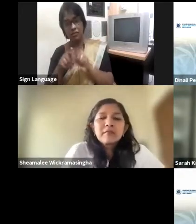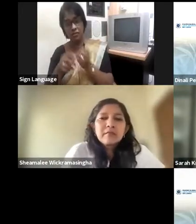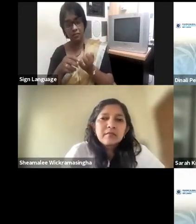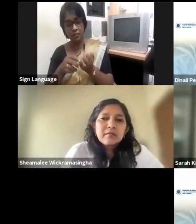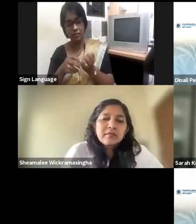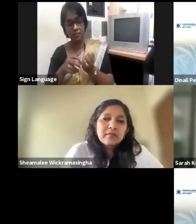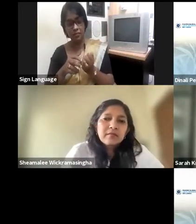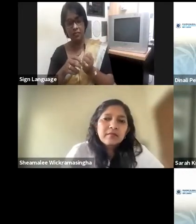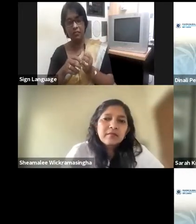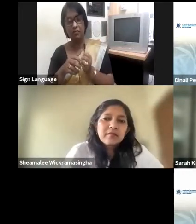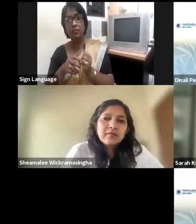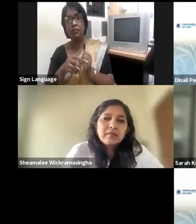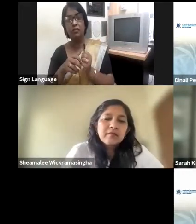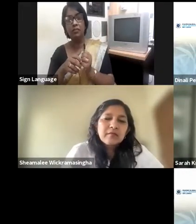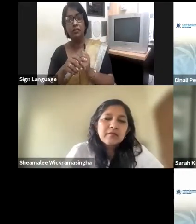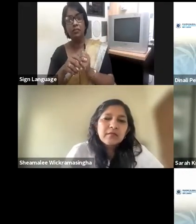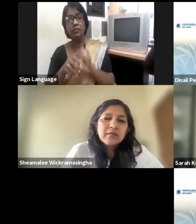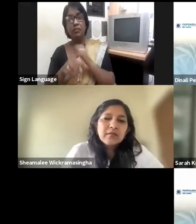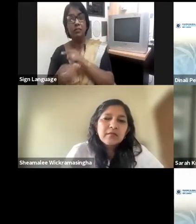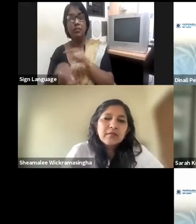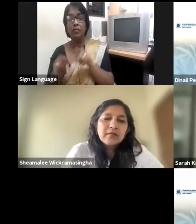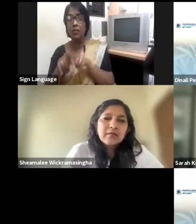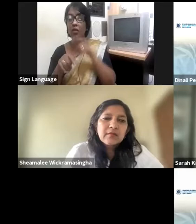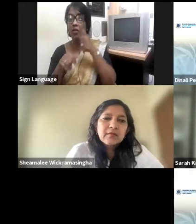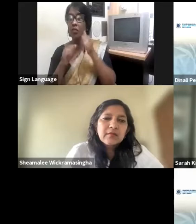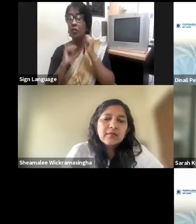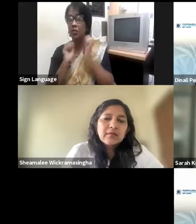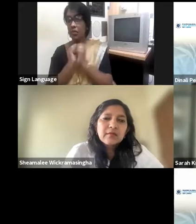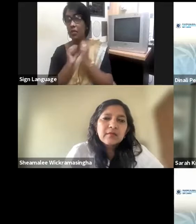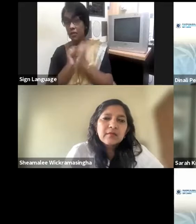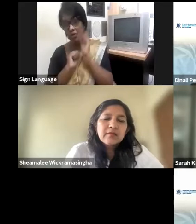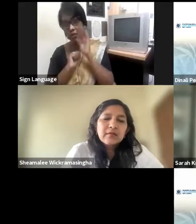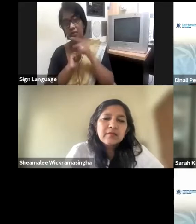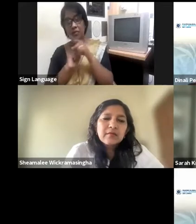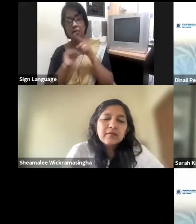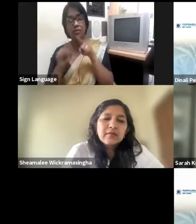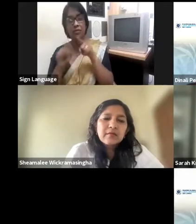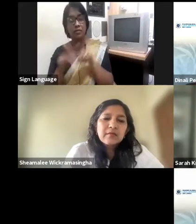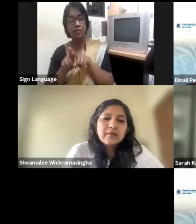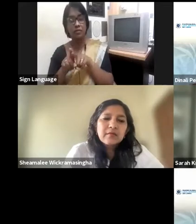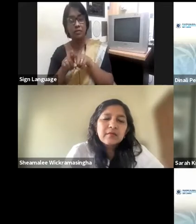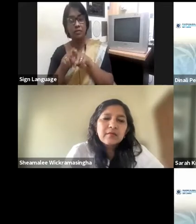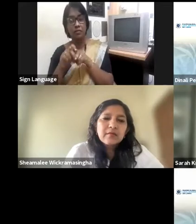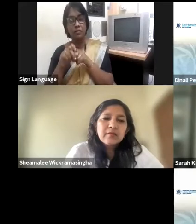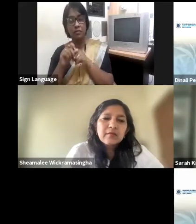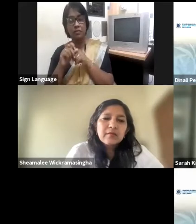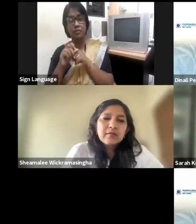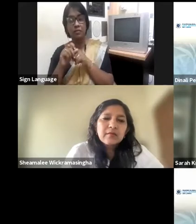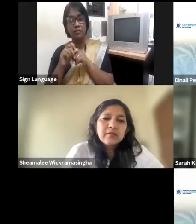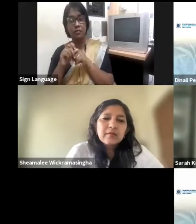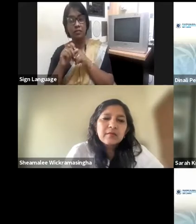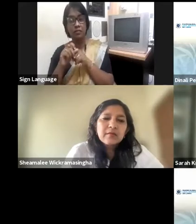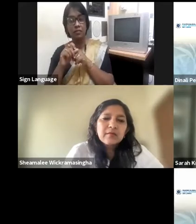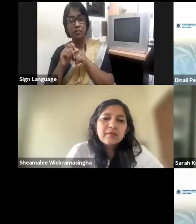great way to go to Sarah. And Sarah, I'd like to like to ask you,